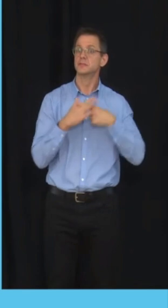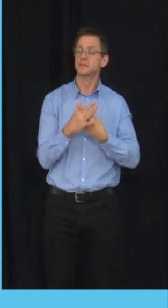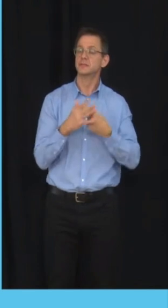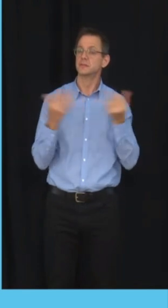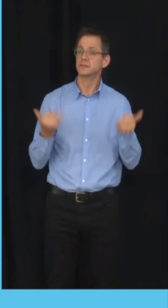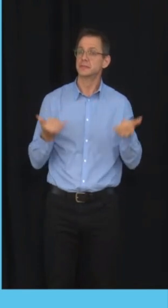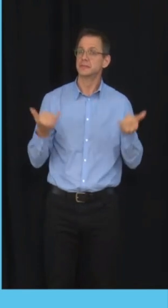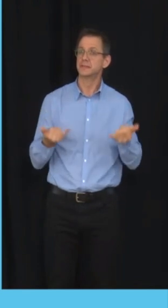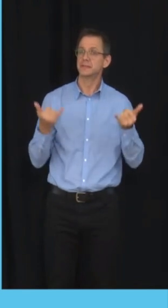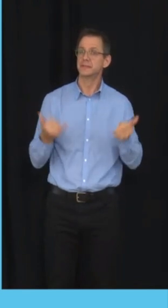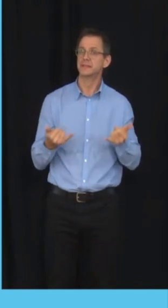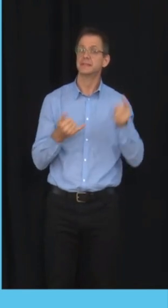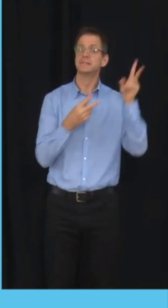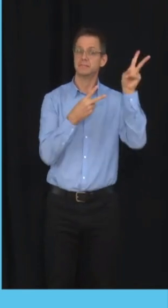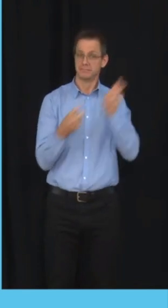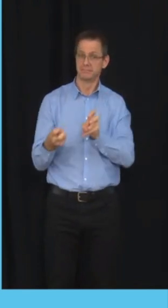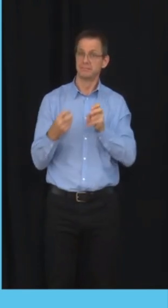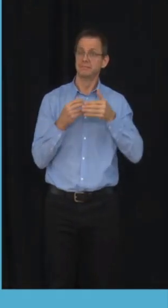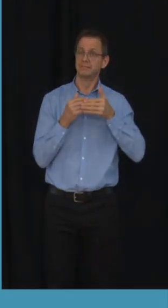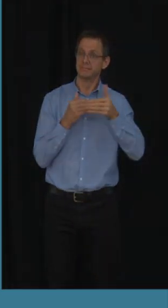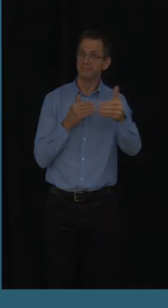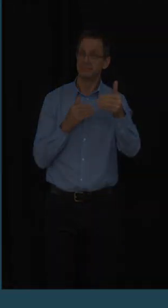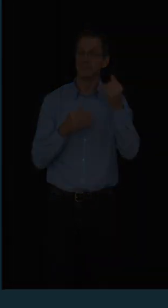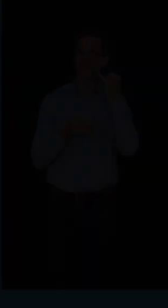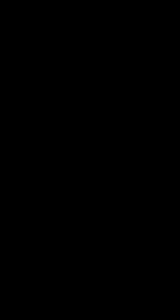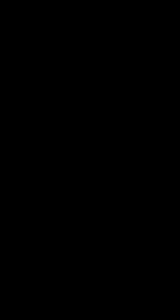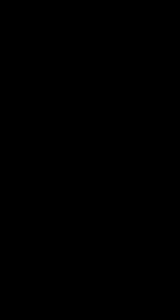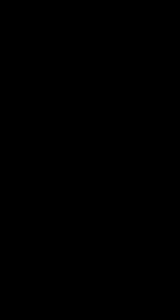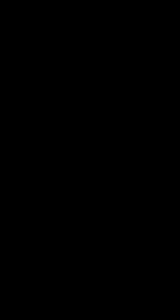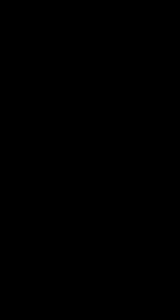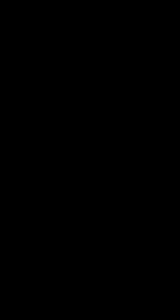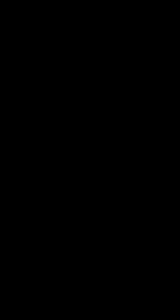and a business has a reader app, you just show and go.